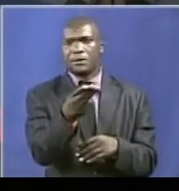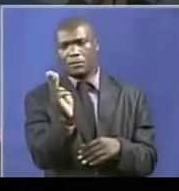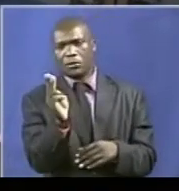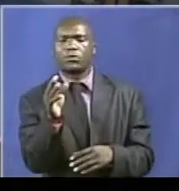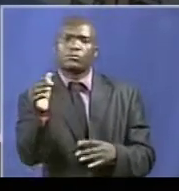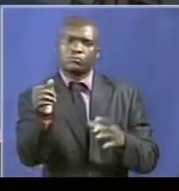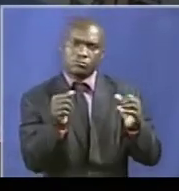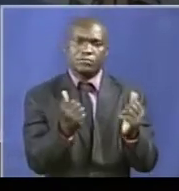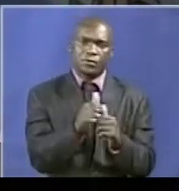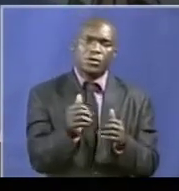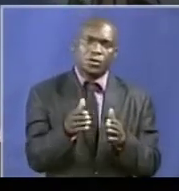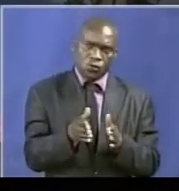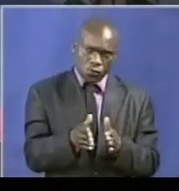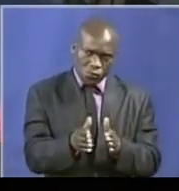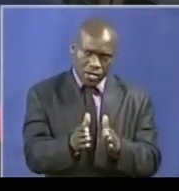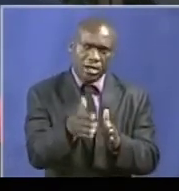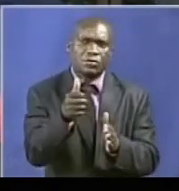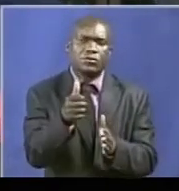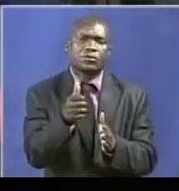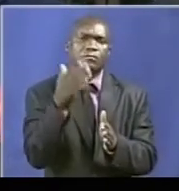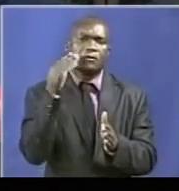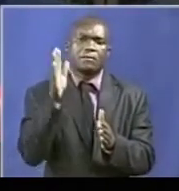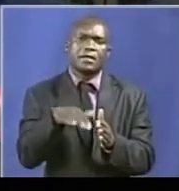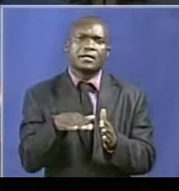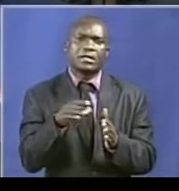and make good the wrong that was made.